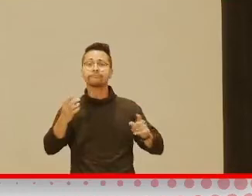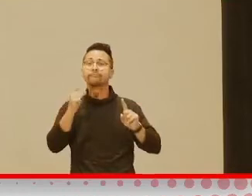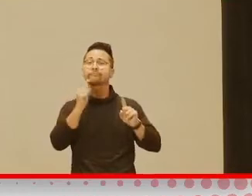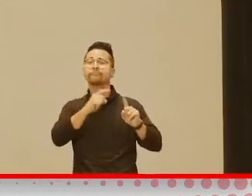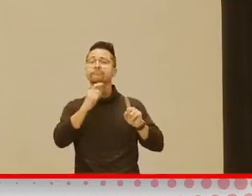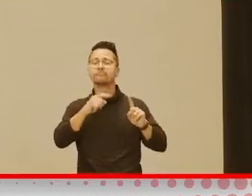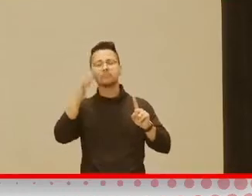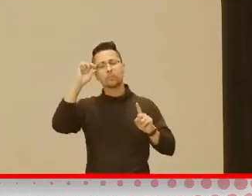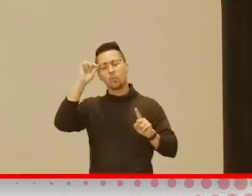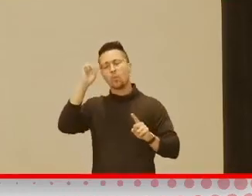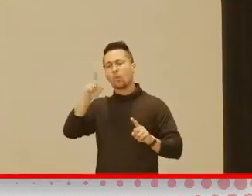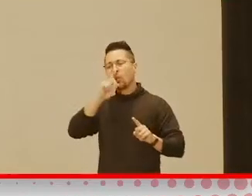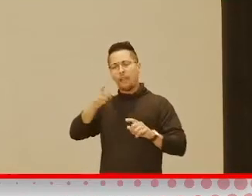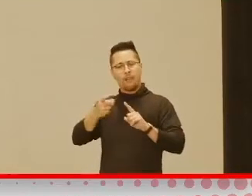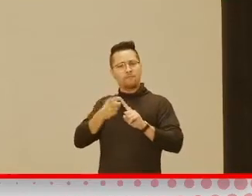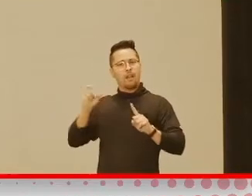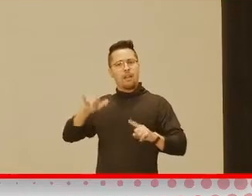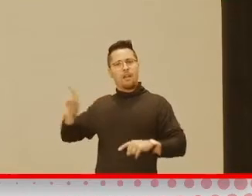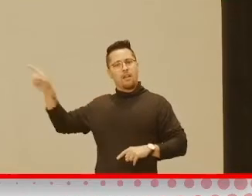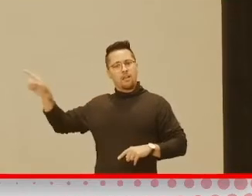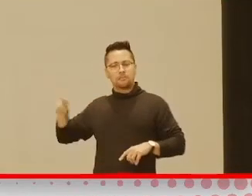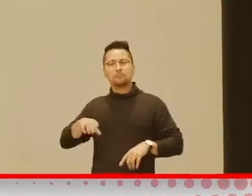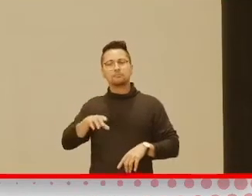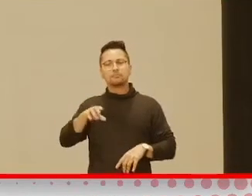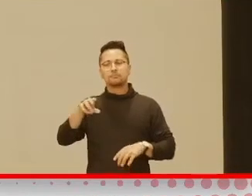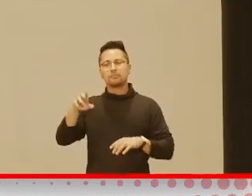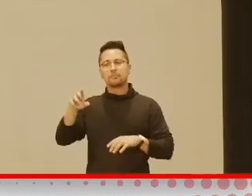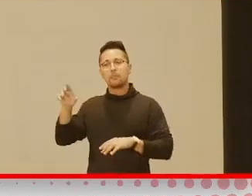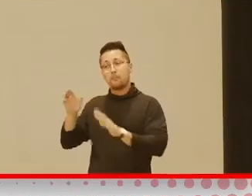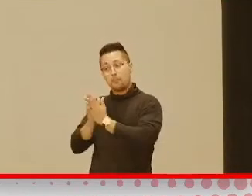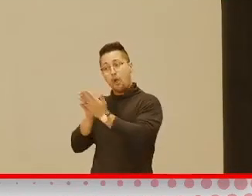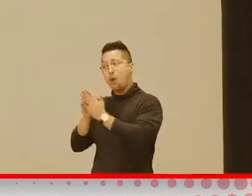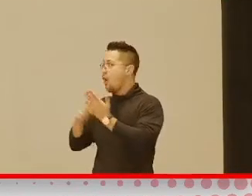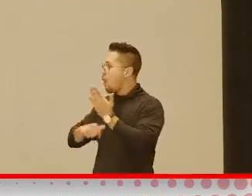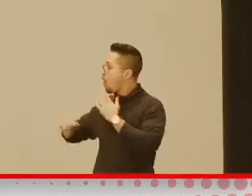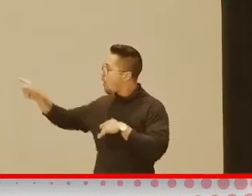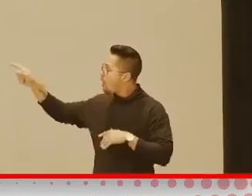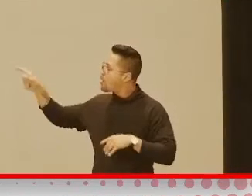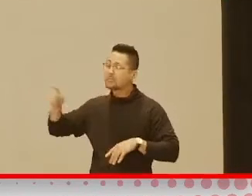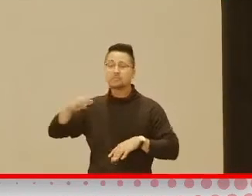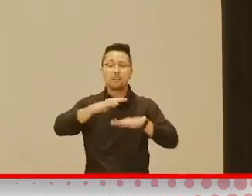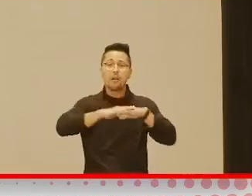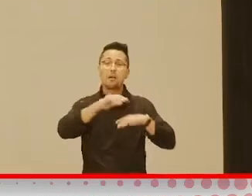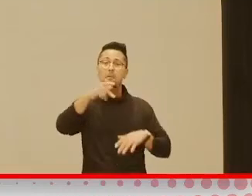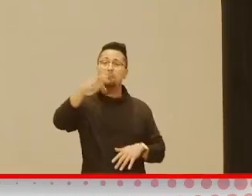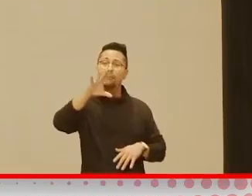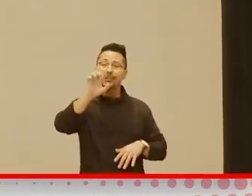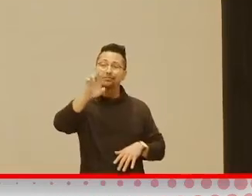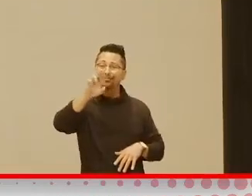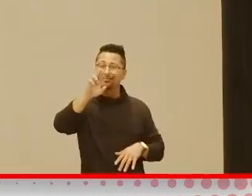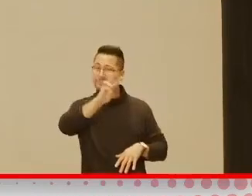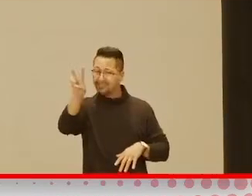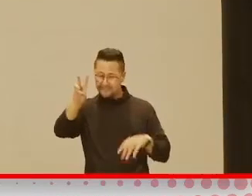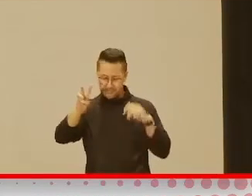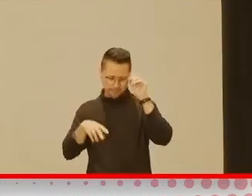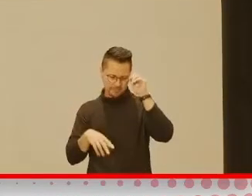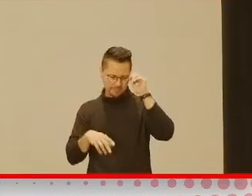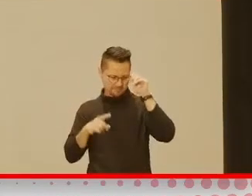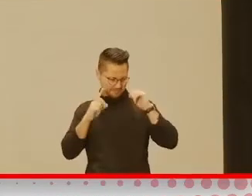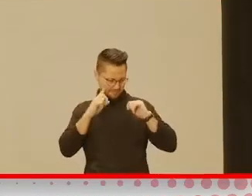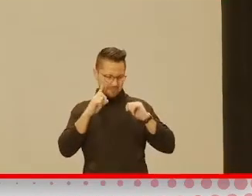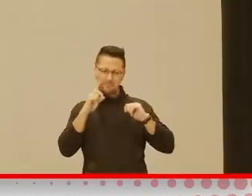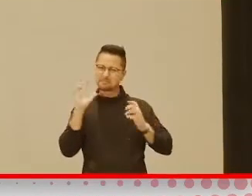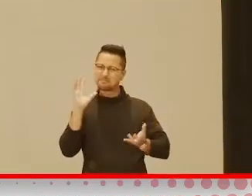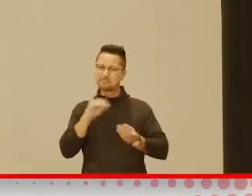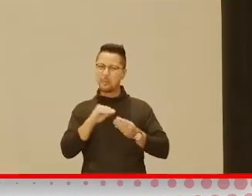out of this easy at two booklet that's on the PACER website. So it's, I think, about a 40-page